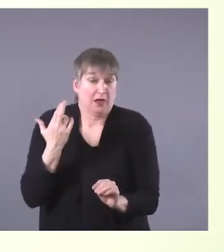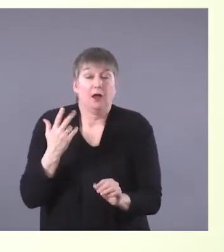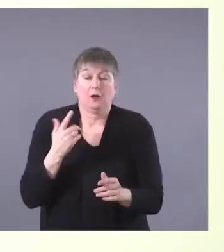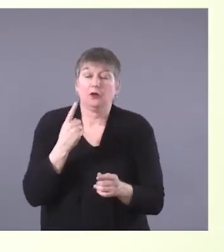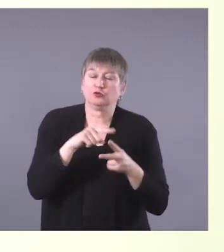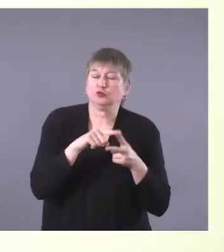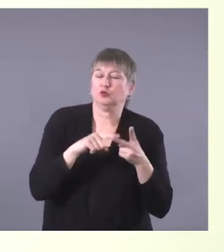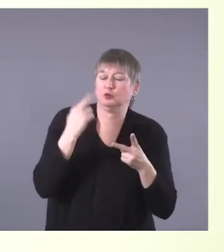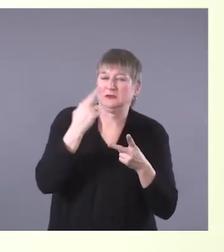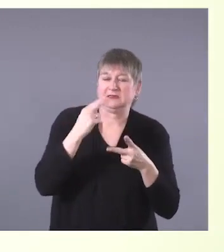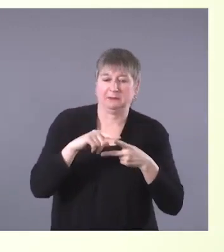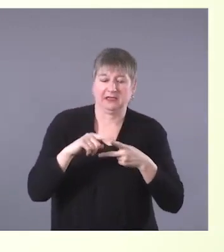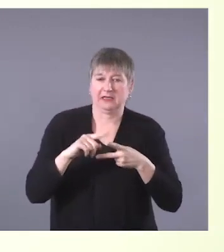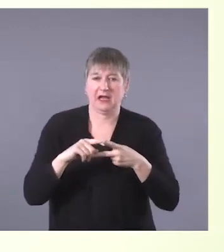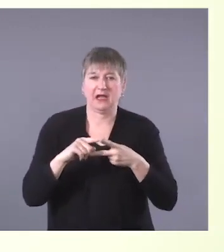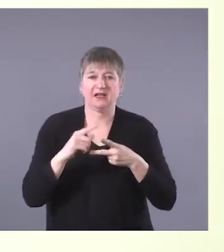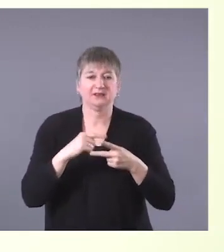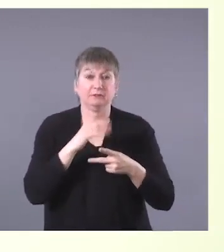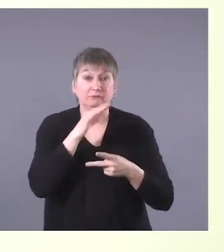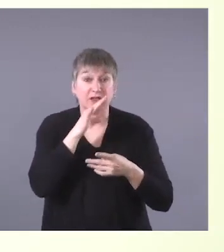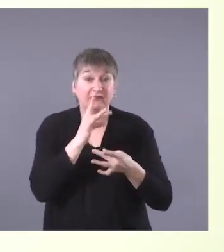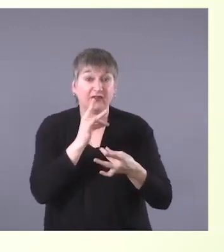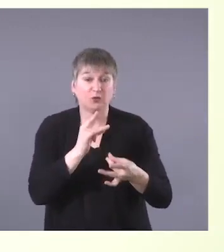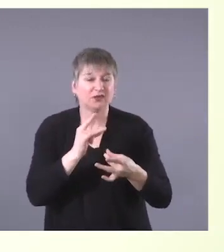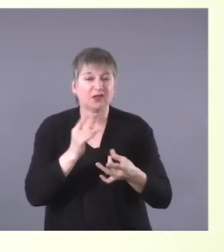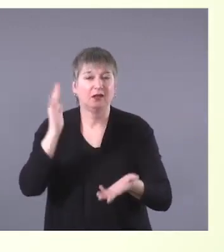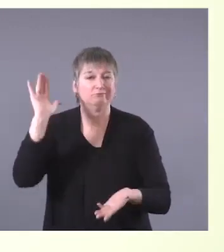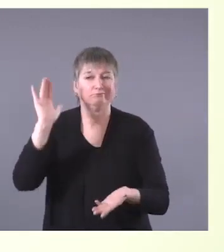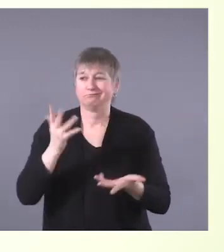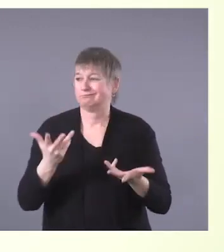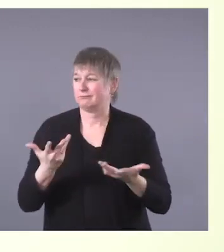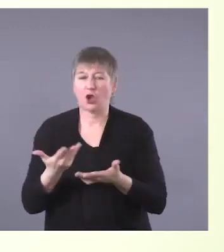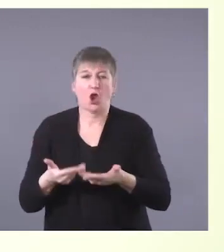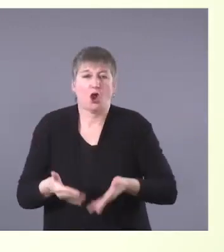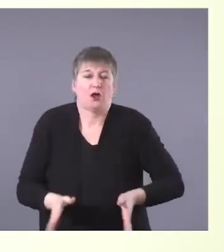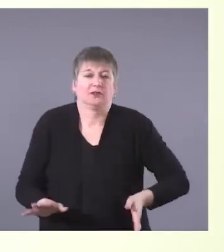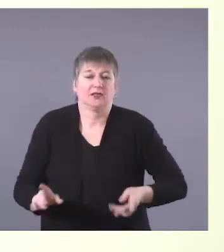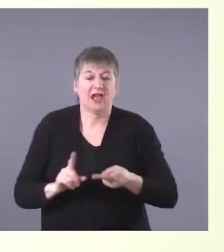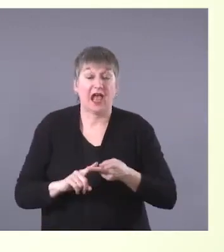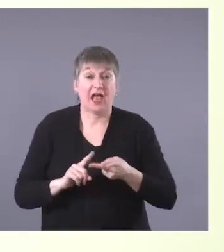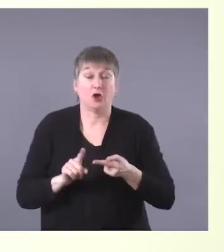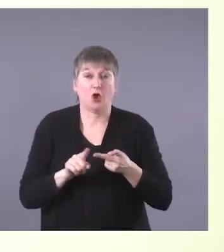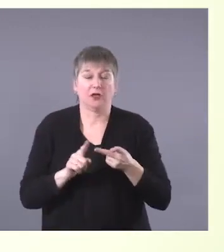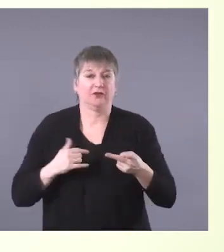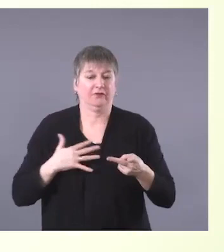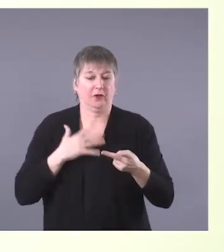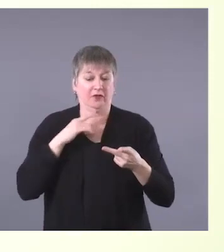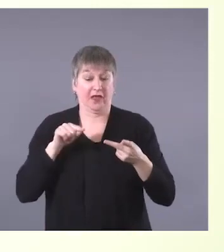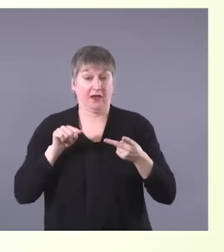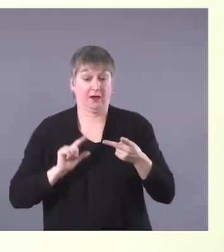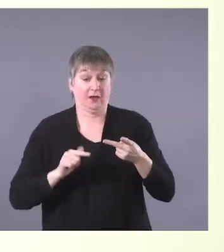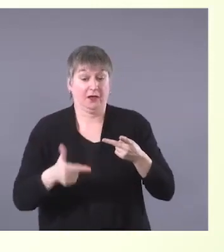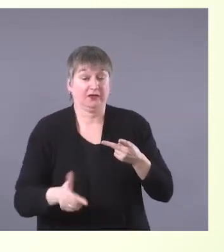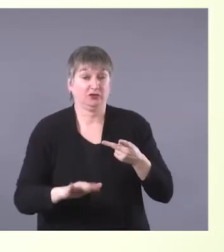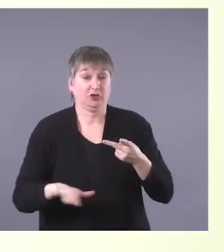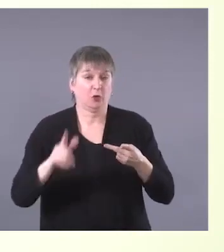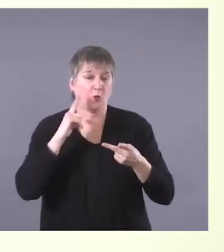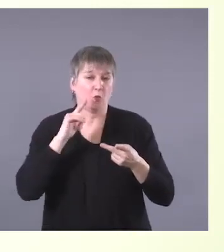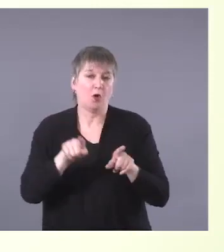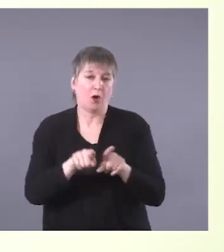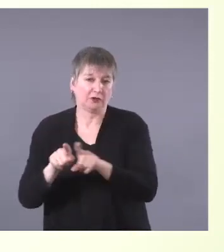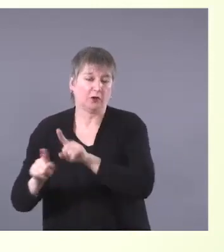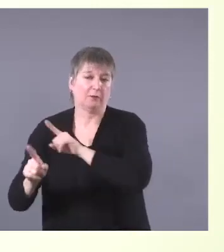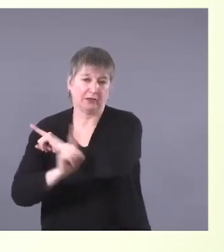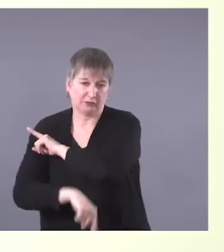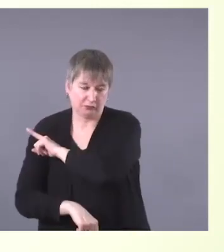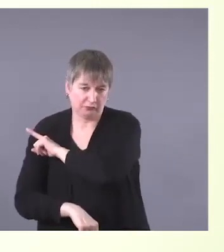impacted. In part because they feared their children would suffer the same punishment. And in part because they believed